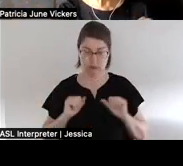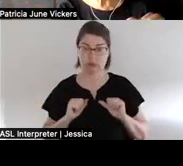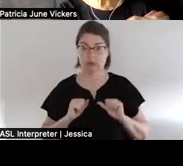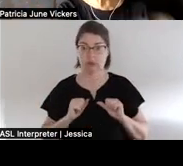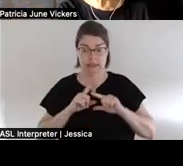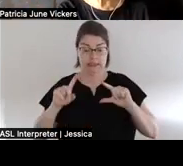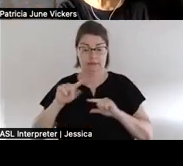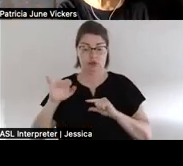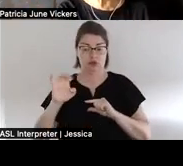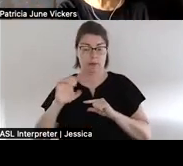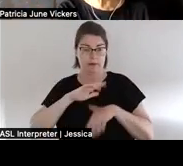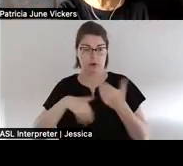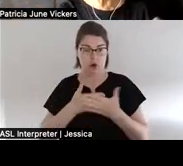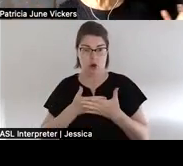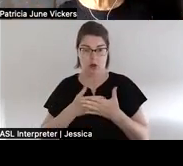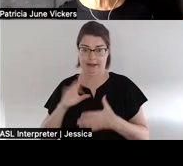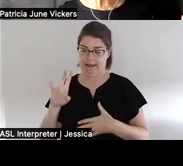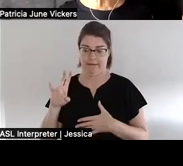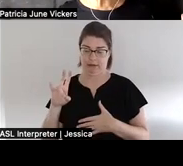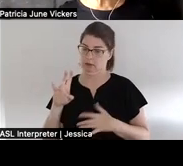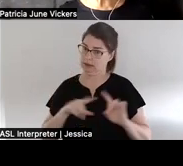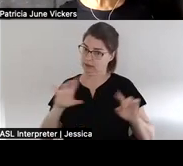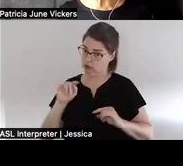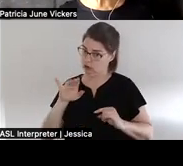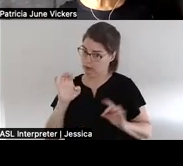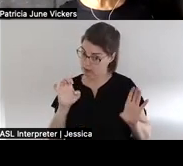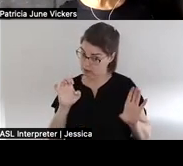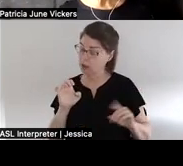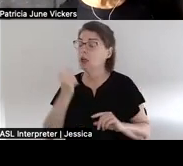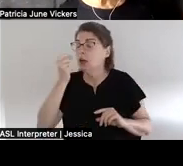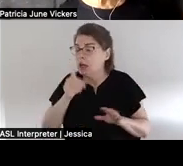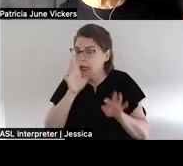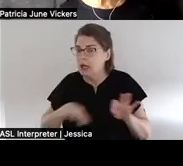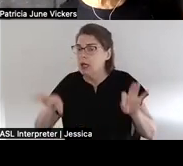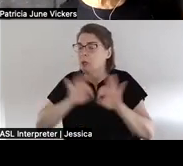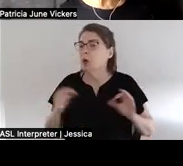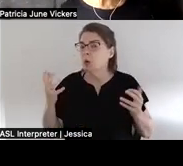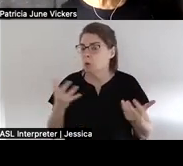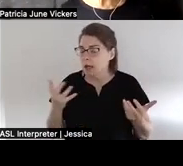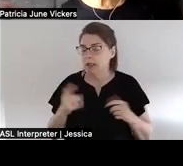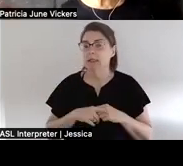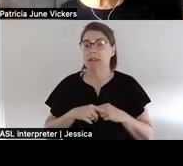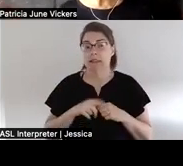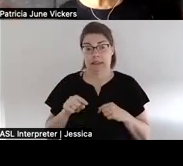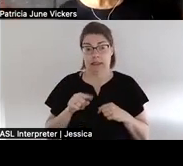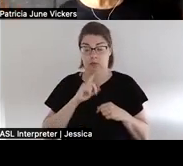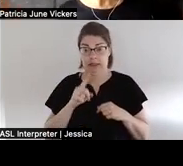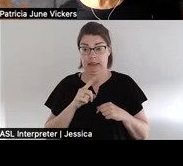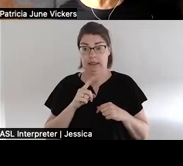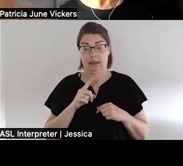tribes of all seven and the thing that's important here is that it was over